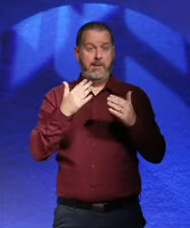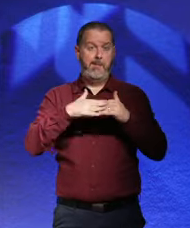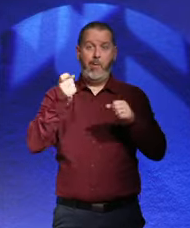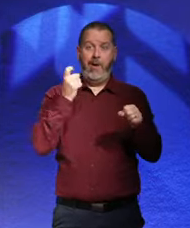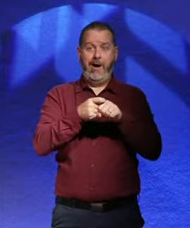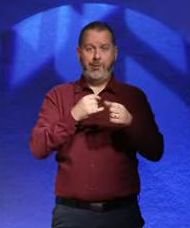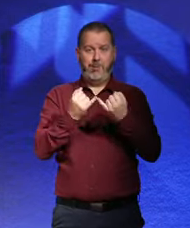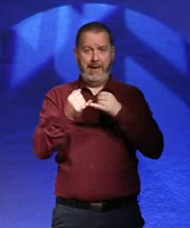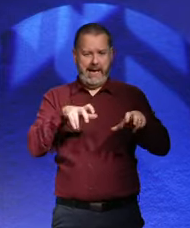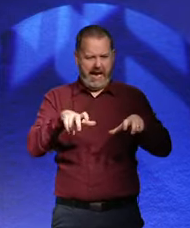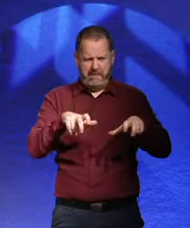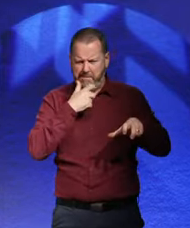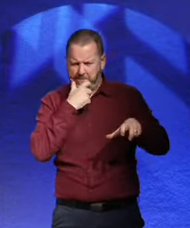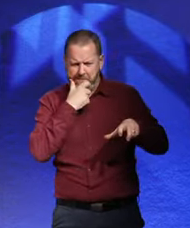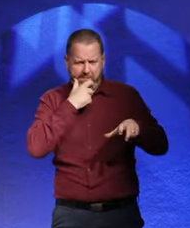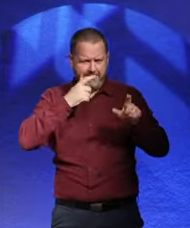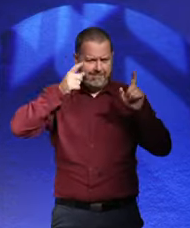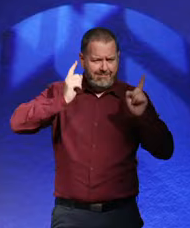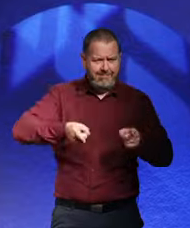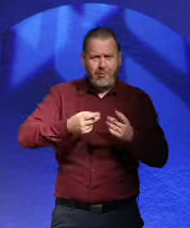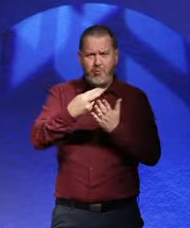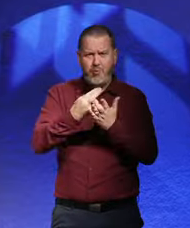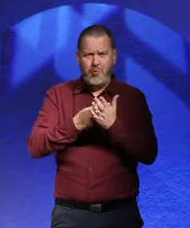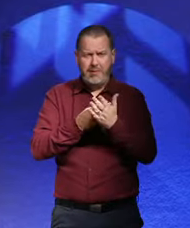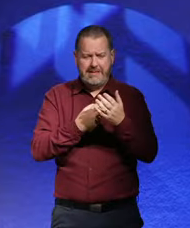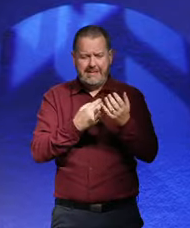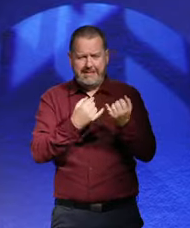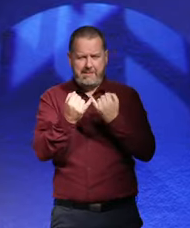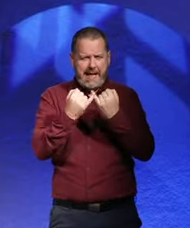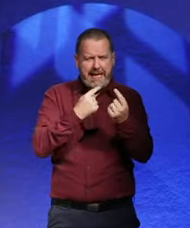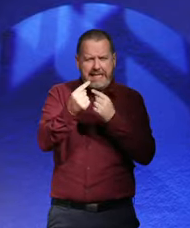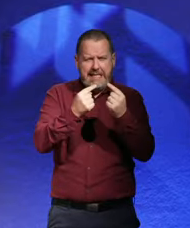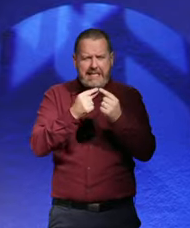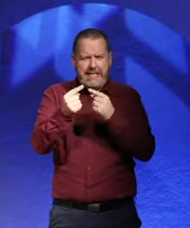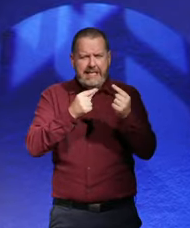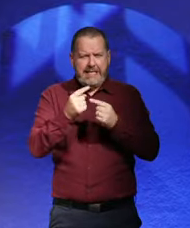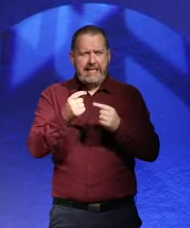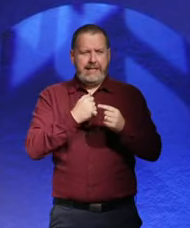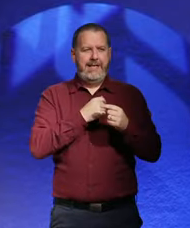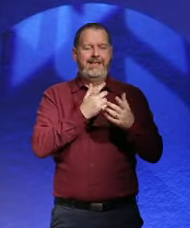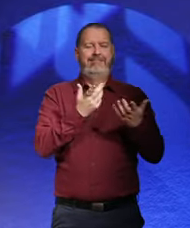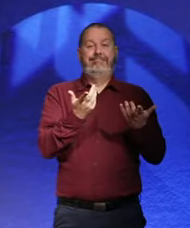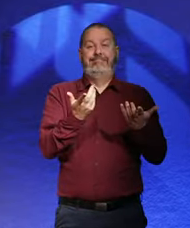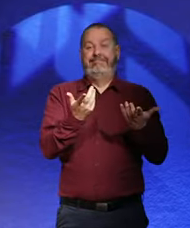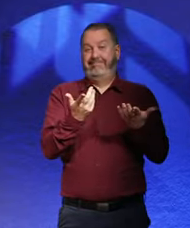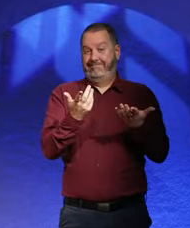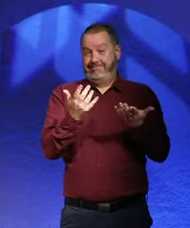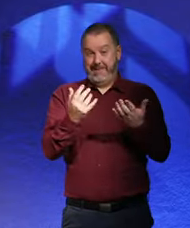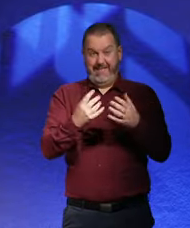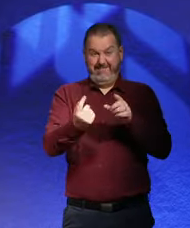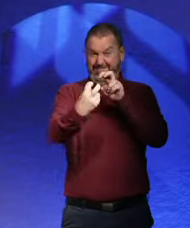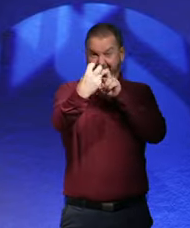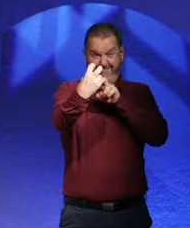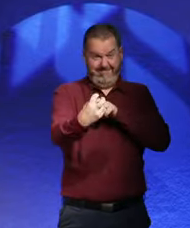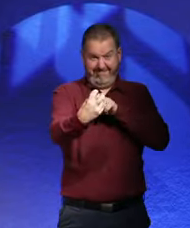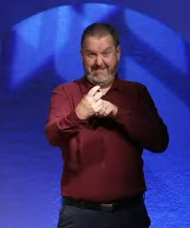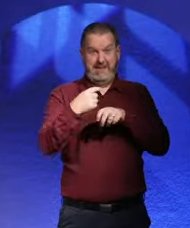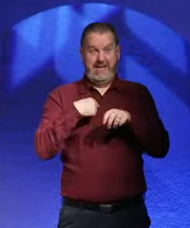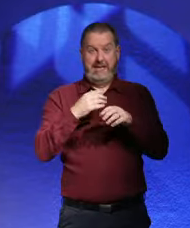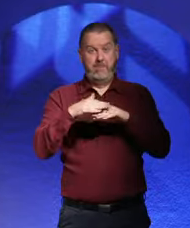You know, whereas you've sort of been beating your son at chess. If you have to bring this in, you'll find he might be beating you.